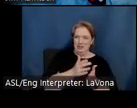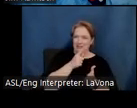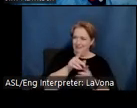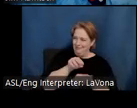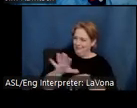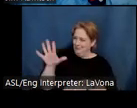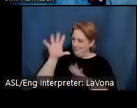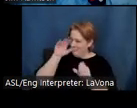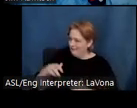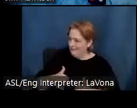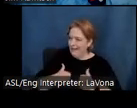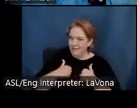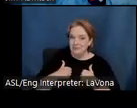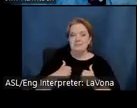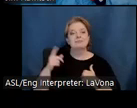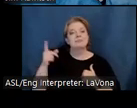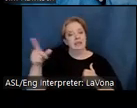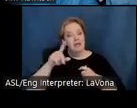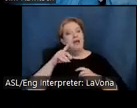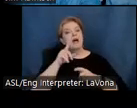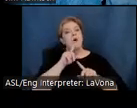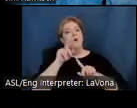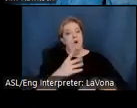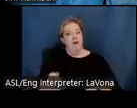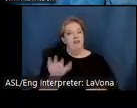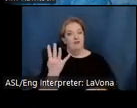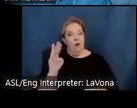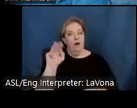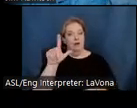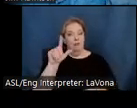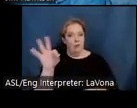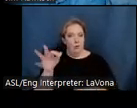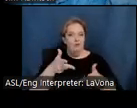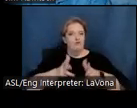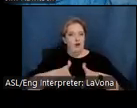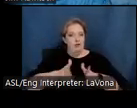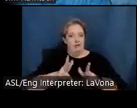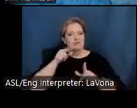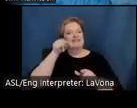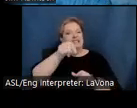the Carter family ordered four Maloof rockers, including this one in the President's office in Atlanta.